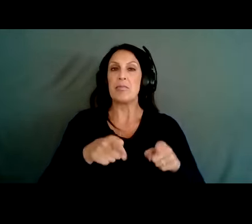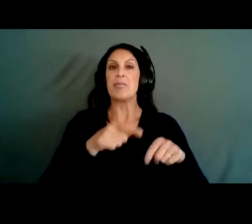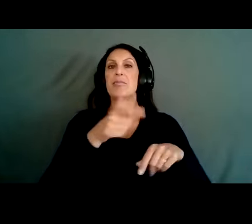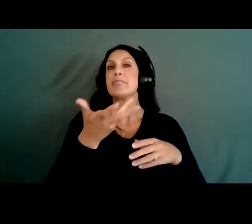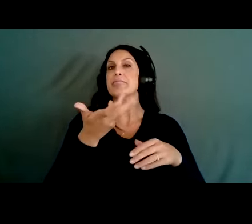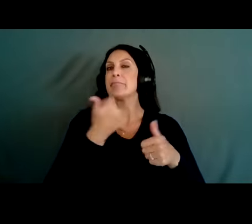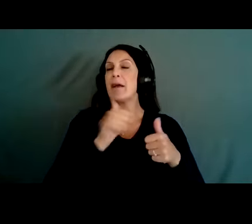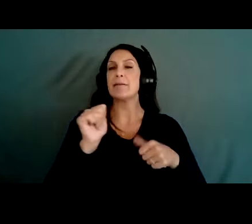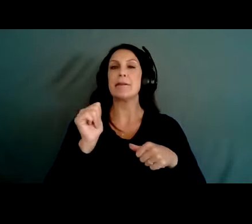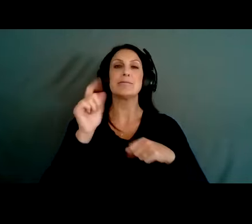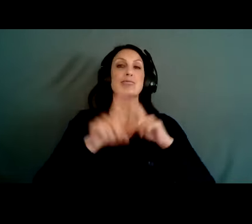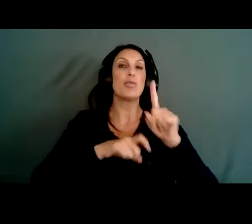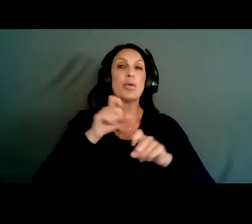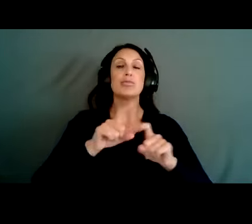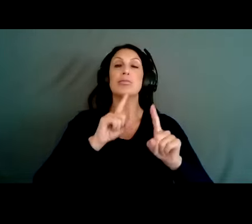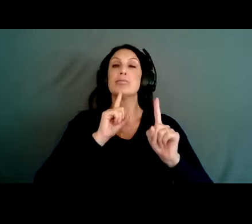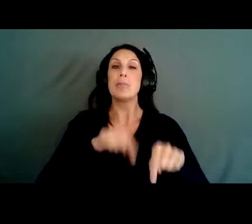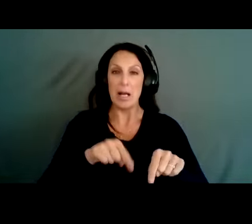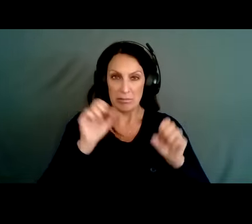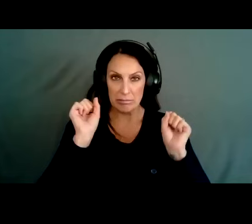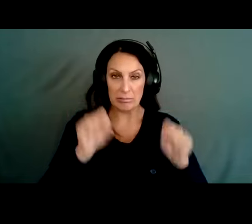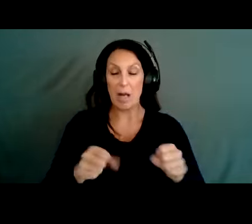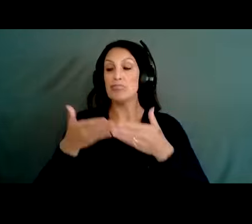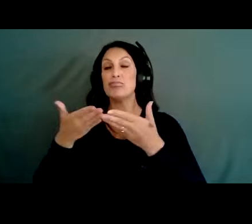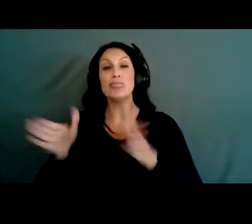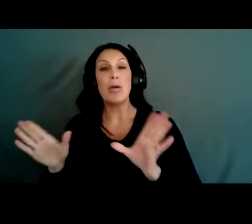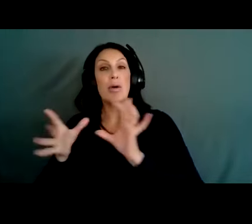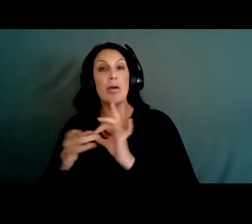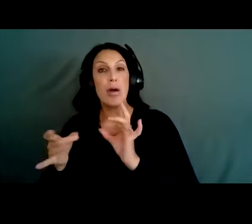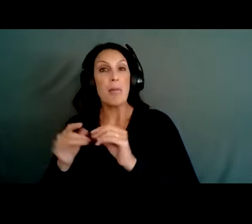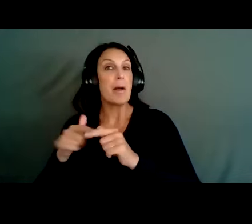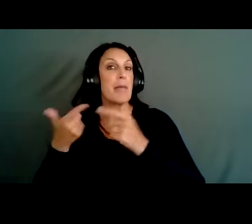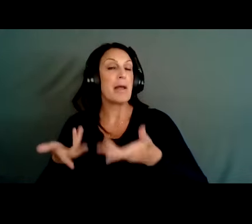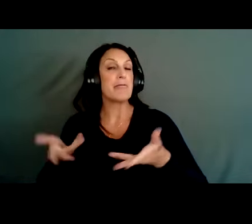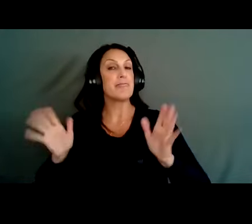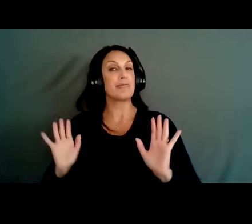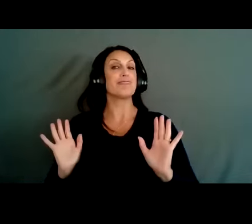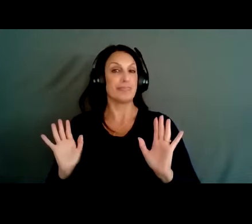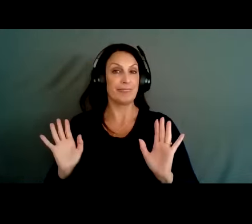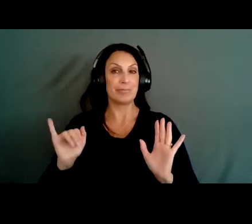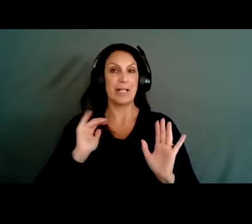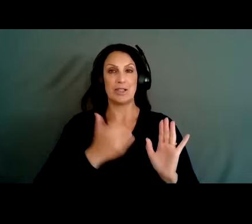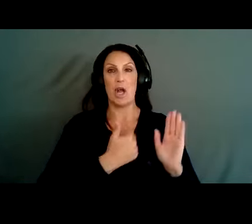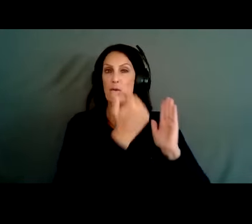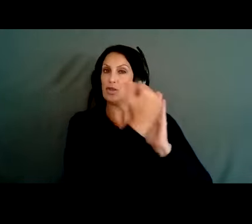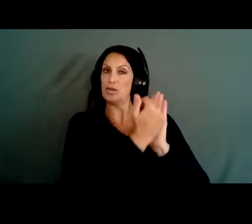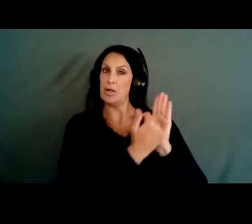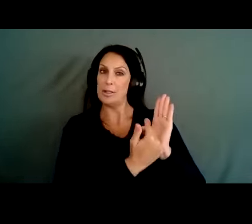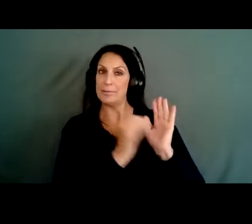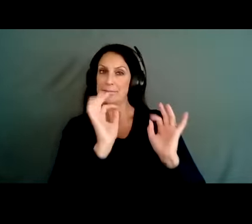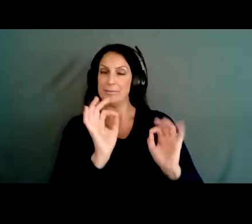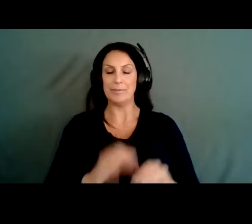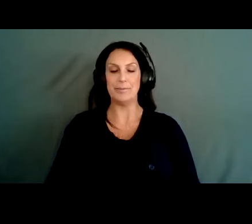question and answer, general comments, and then we will be closing for today. Terrific. Thanks, Rebecca.